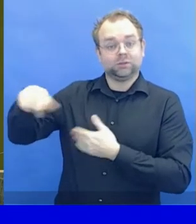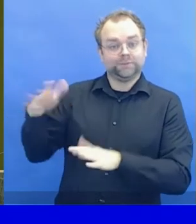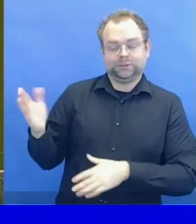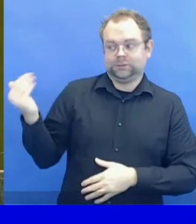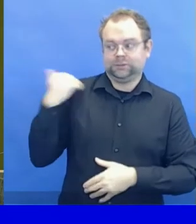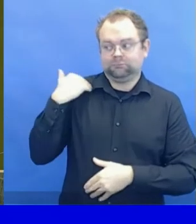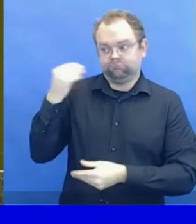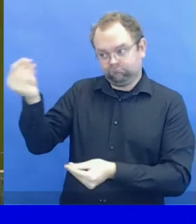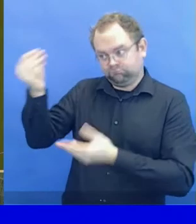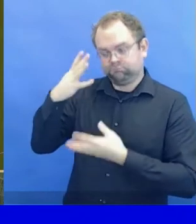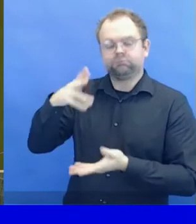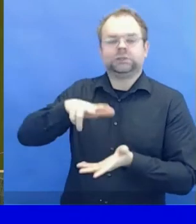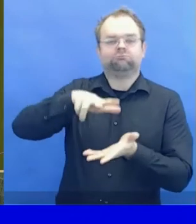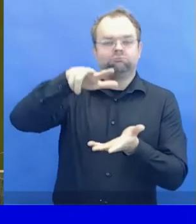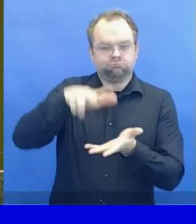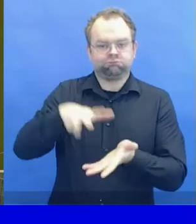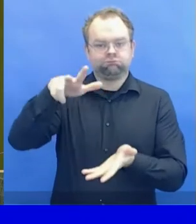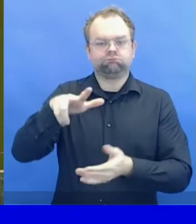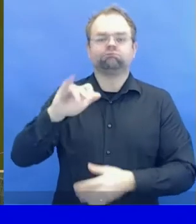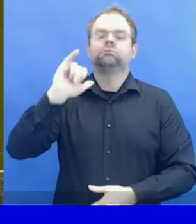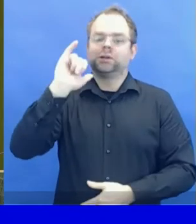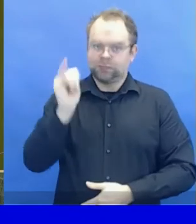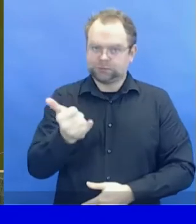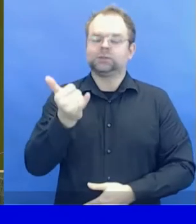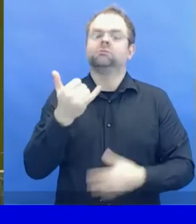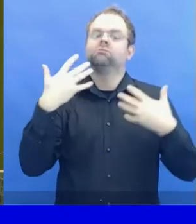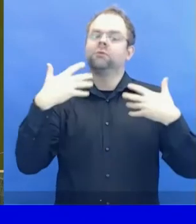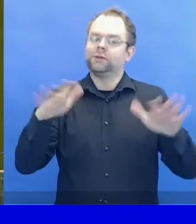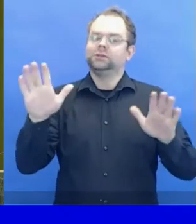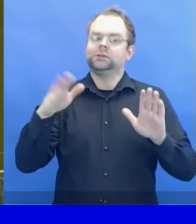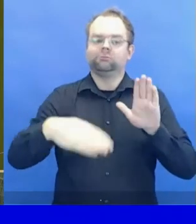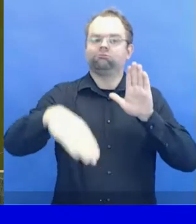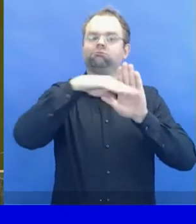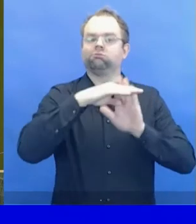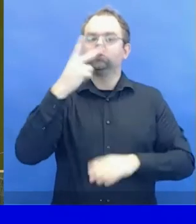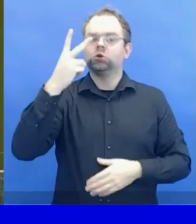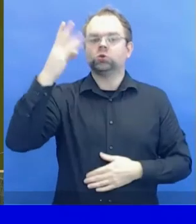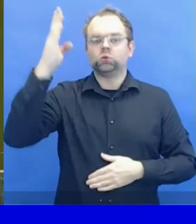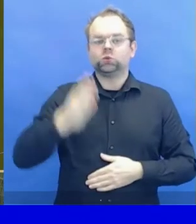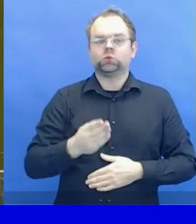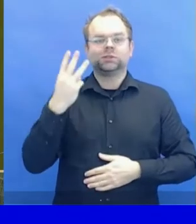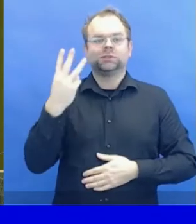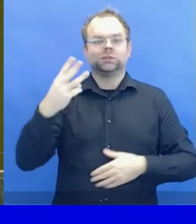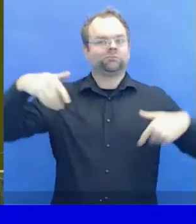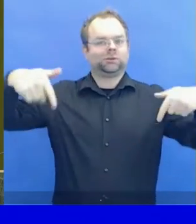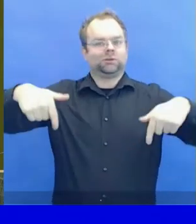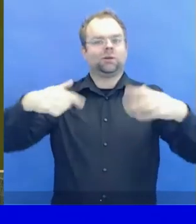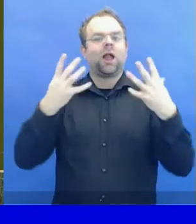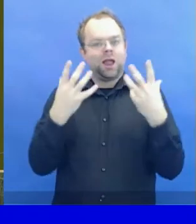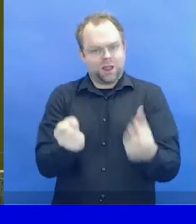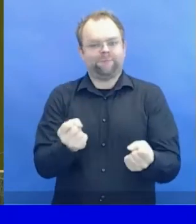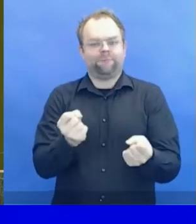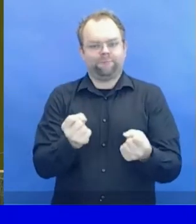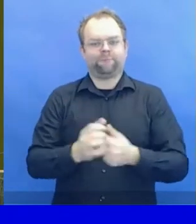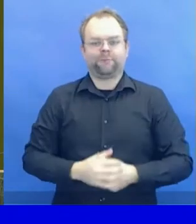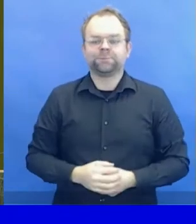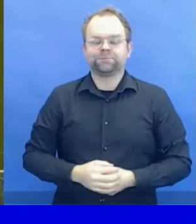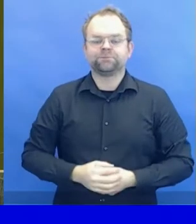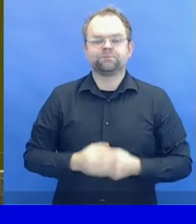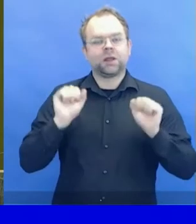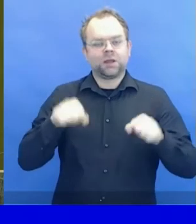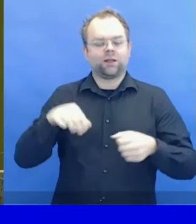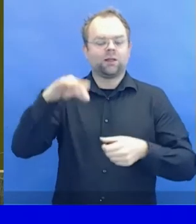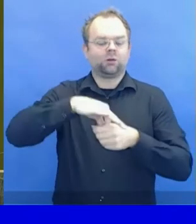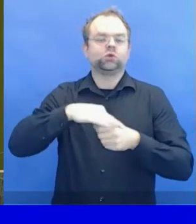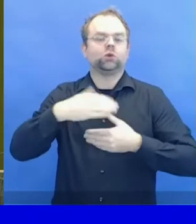Voting for a candidate is done by placing a cross in the box of the left of the candidate's name. Blank